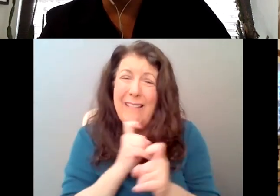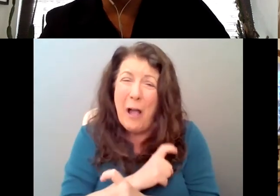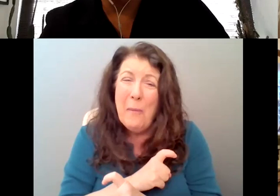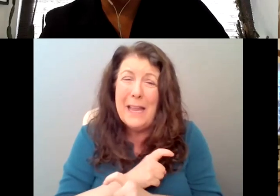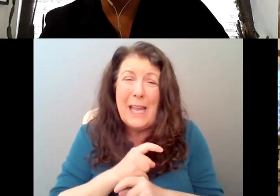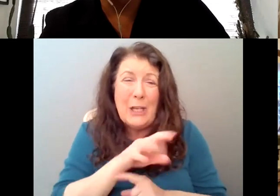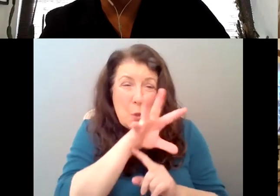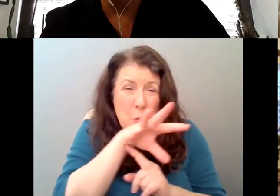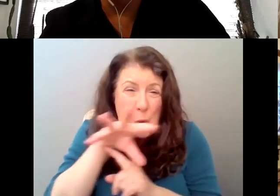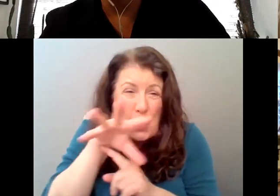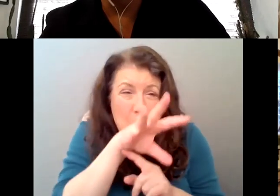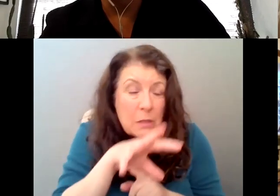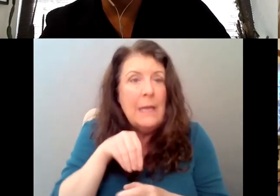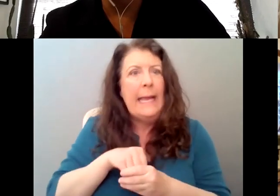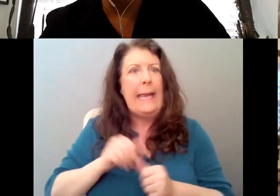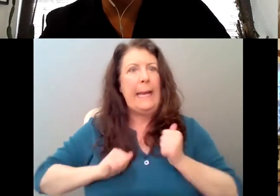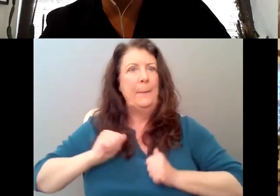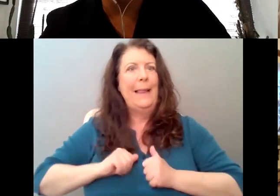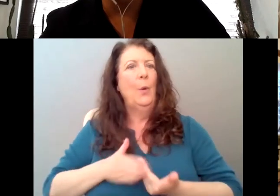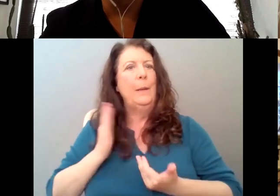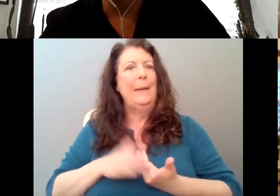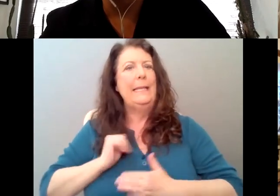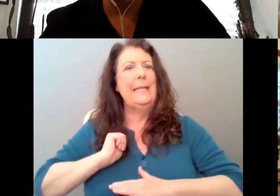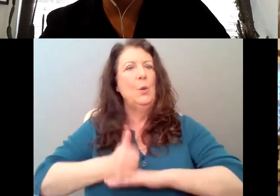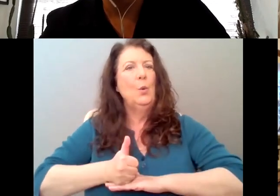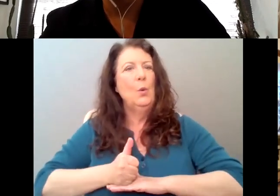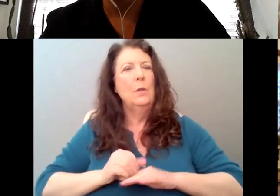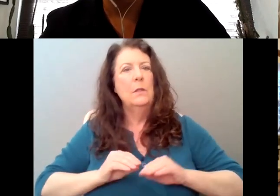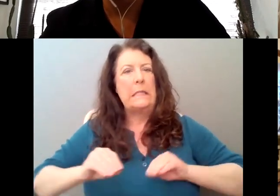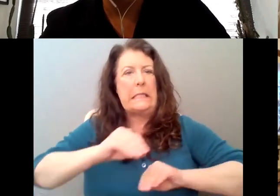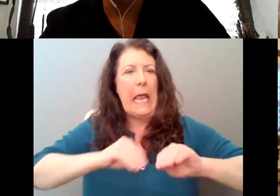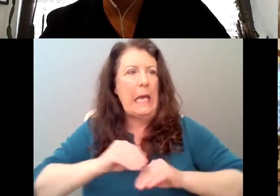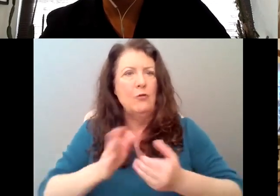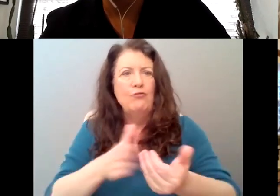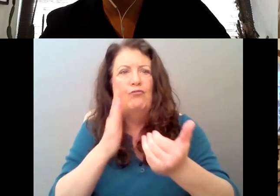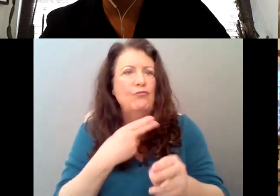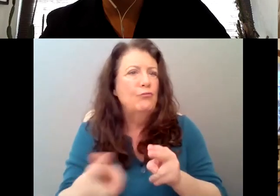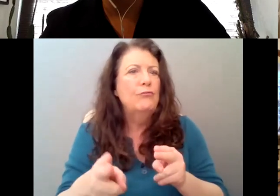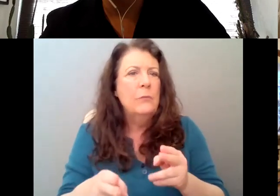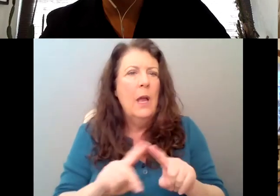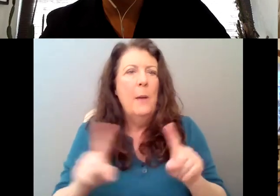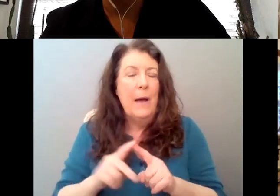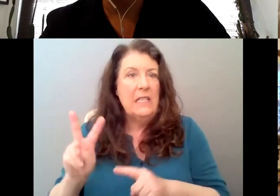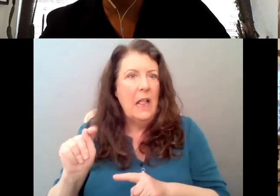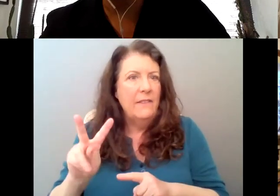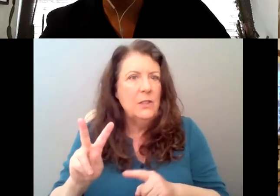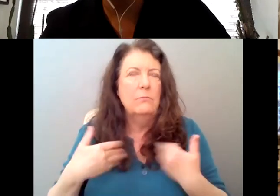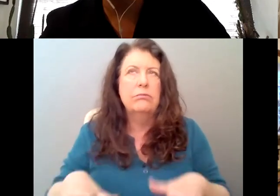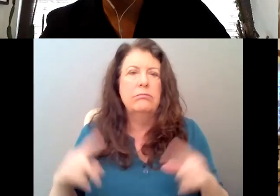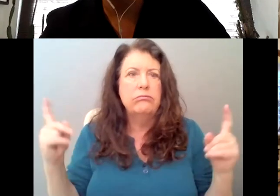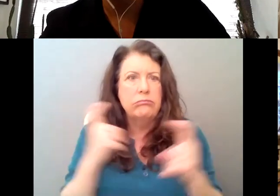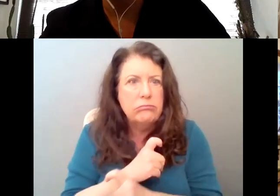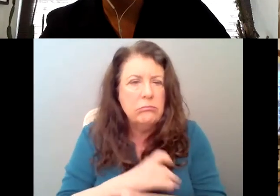in a play, it would be pretty easy to stage. Um, so, you know, uh, it's, it was sort of like, I think,